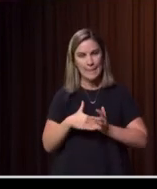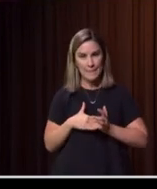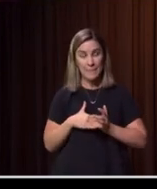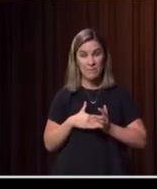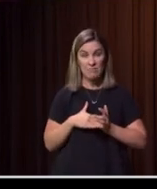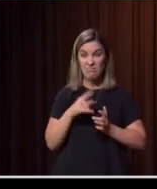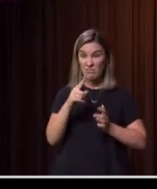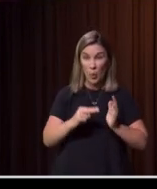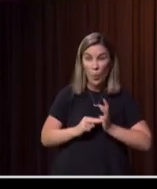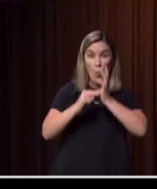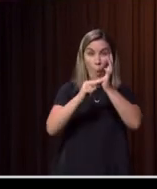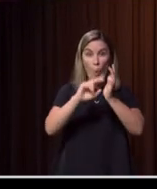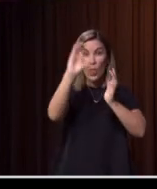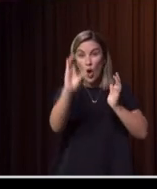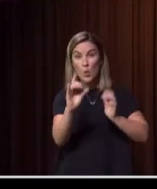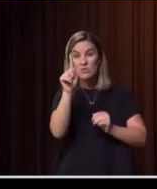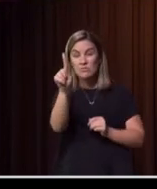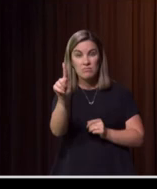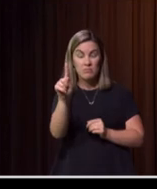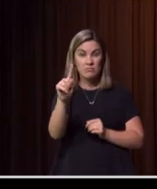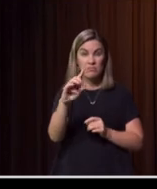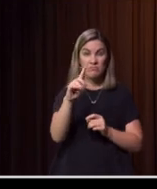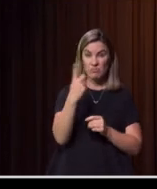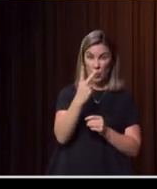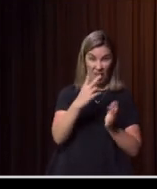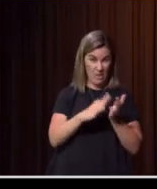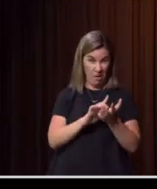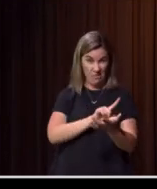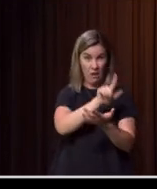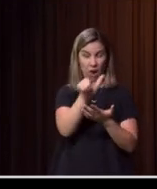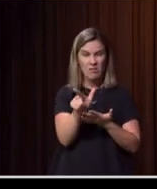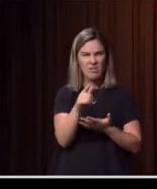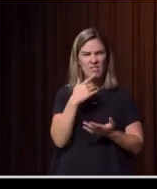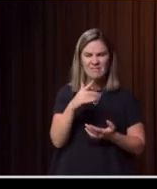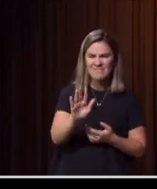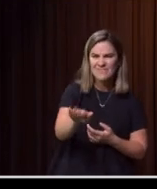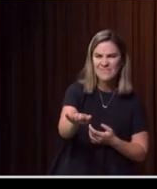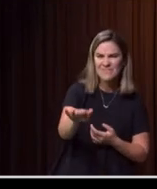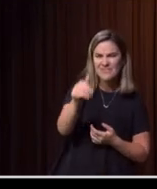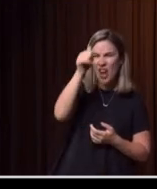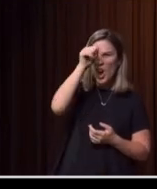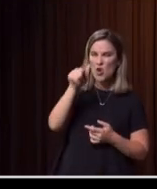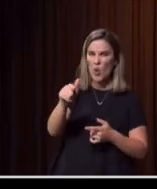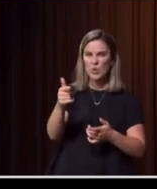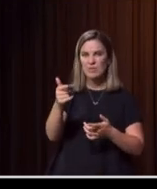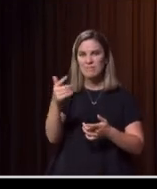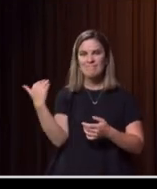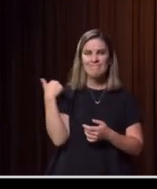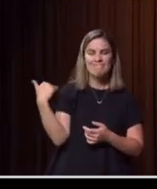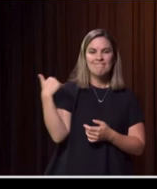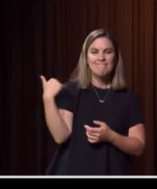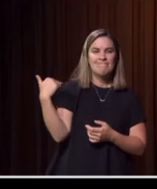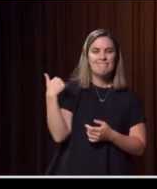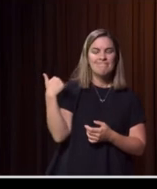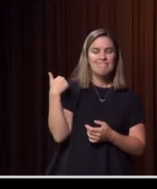months after they've been impacted by fires, people are coming forward to say, I've heard about this assistance thing. I know you've been offering it for a long time, but I'm now